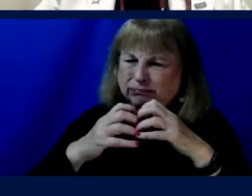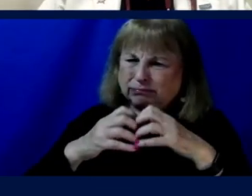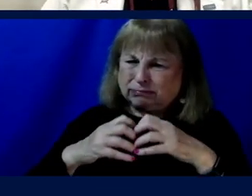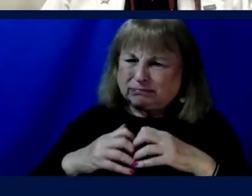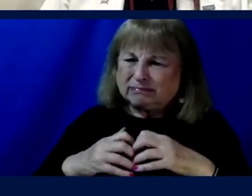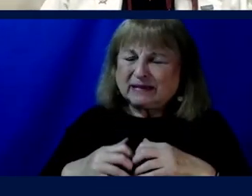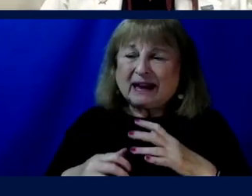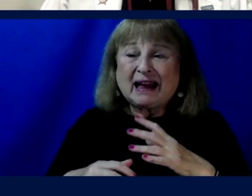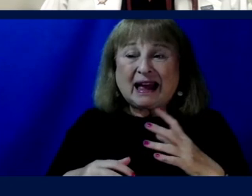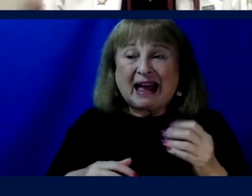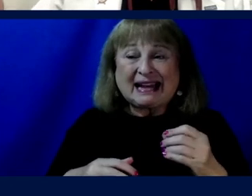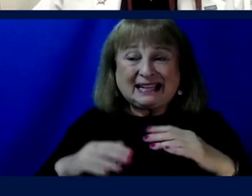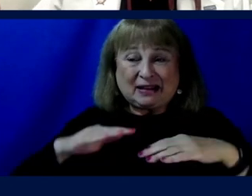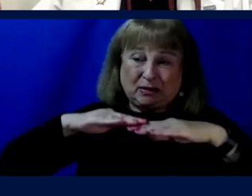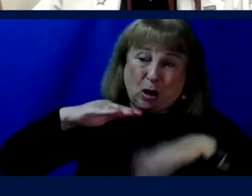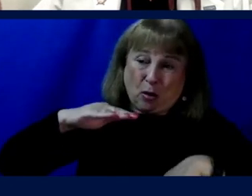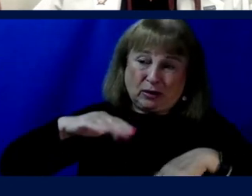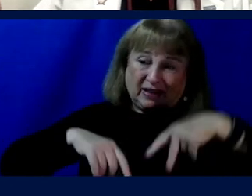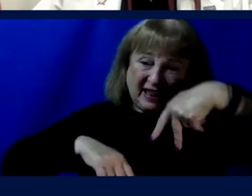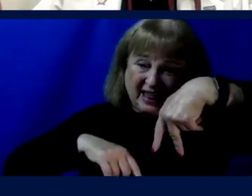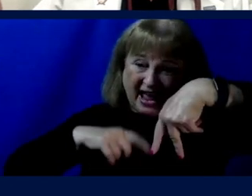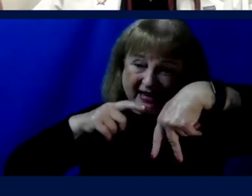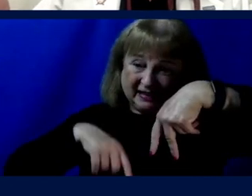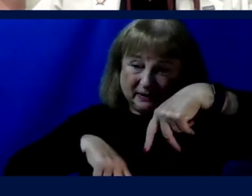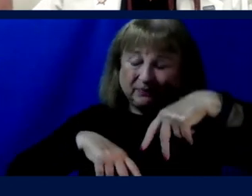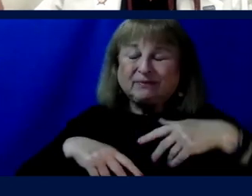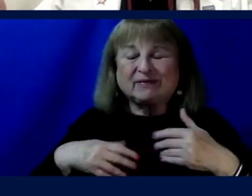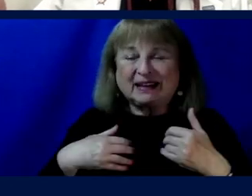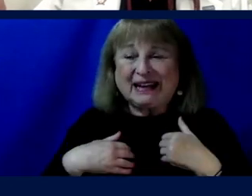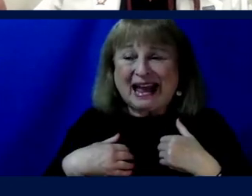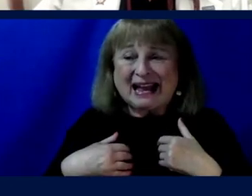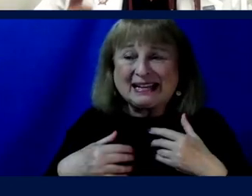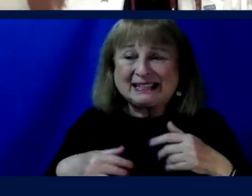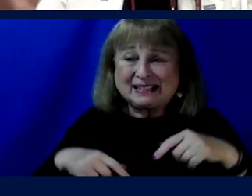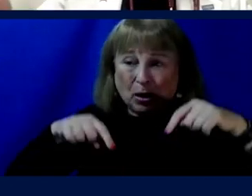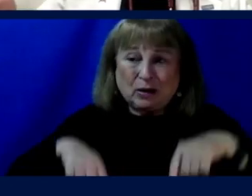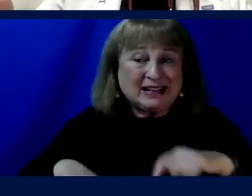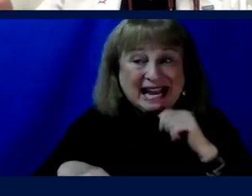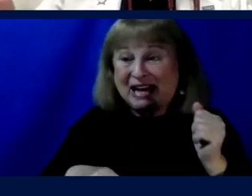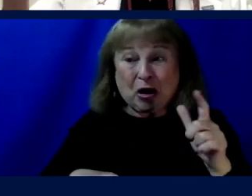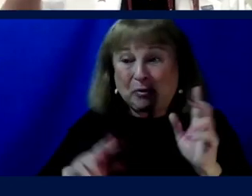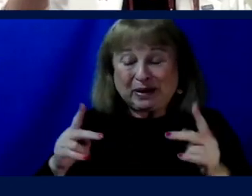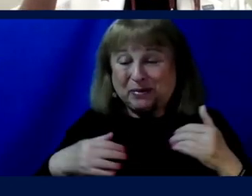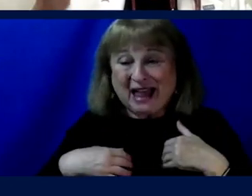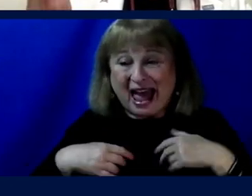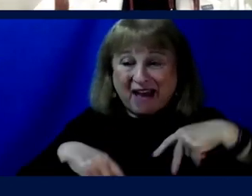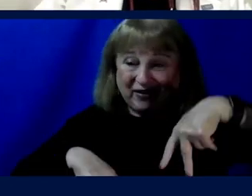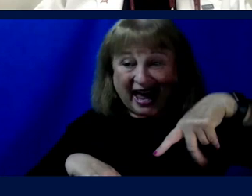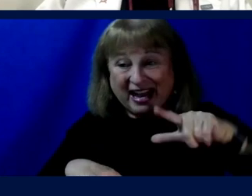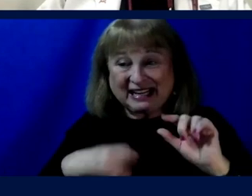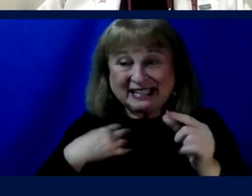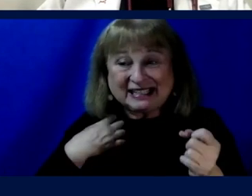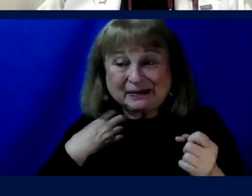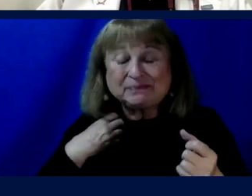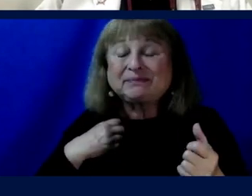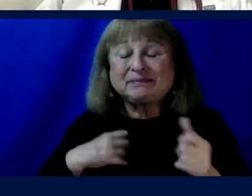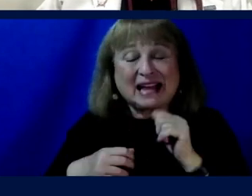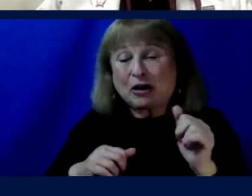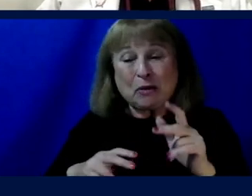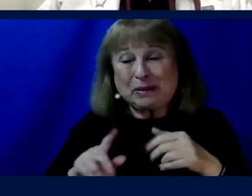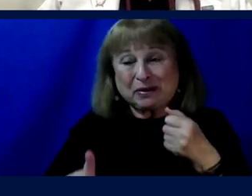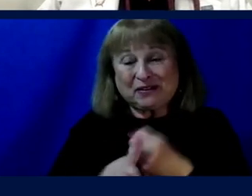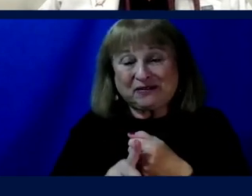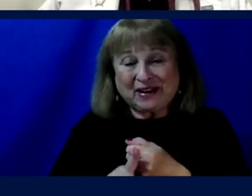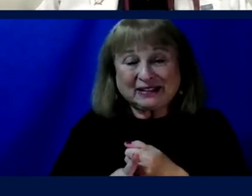even more so in the lower extremities. Of course, he has lower extremities. Not everybody does. Not everyone will be affected by any of these changes the same,